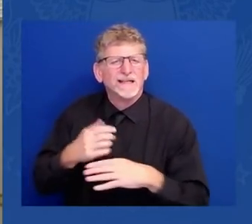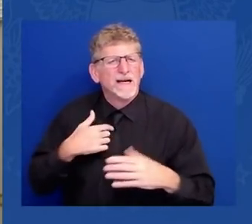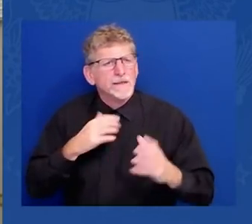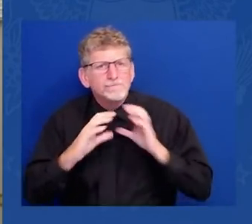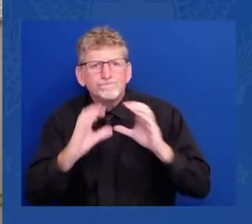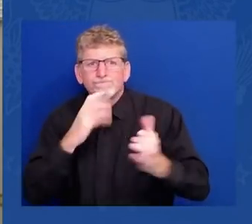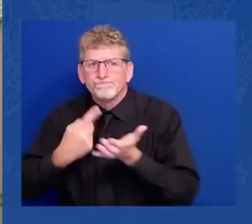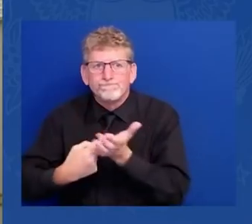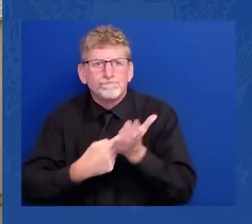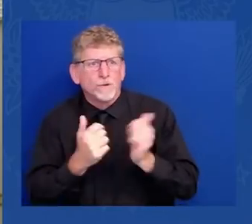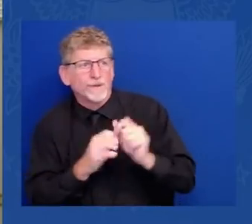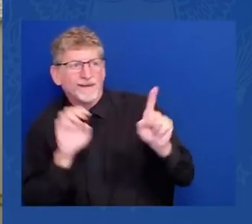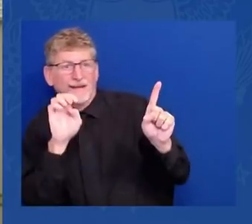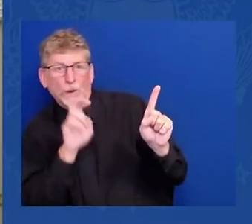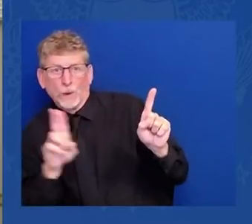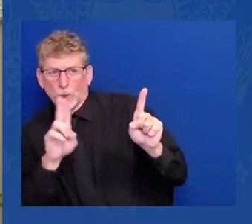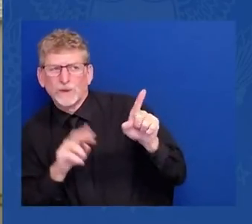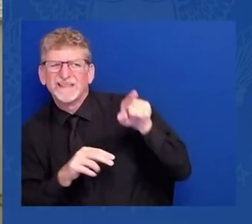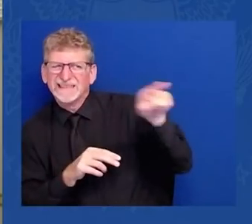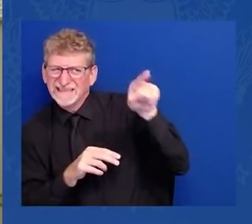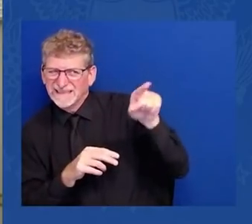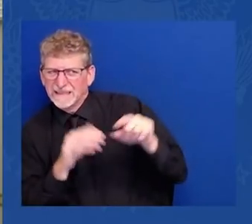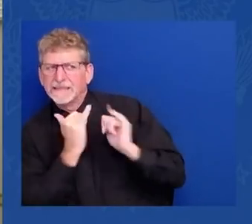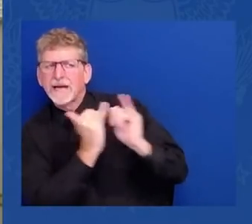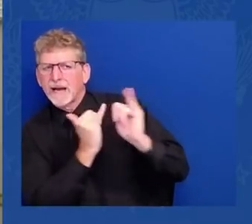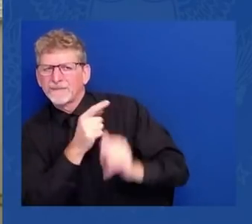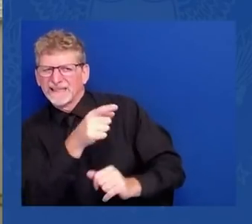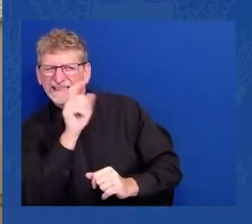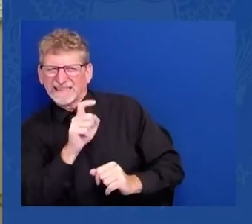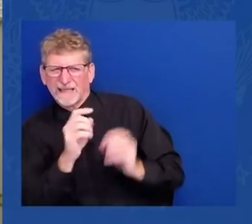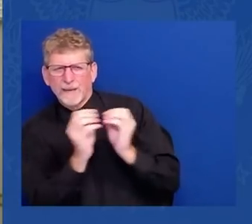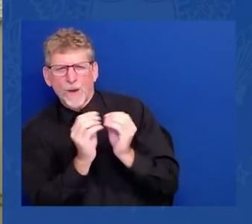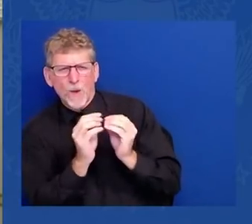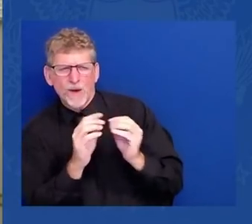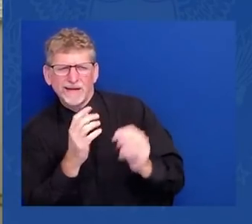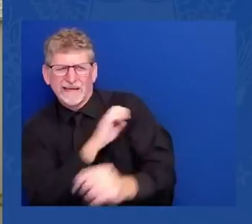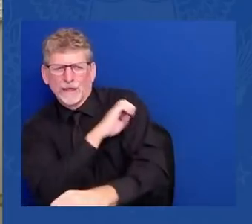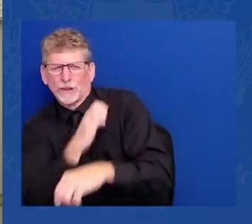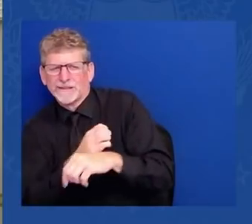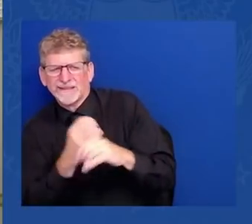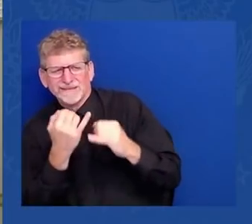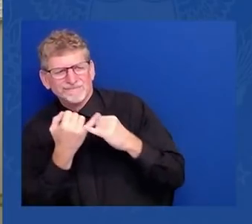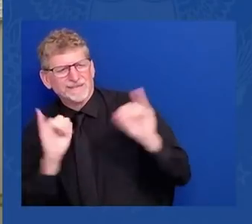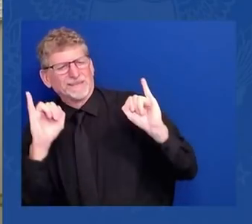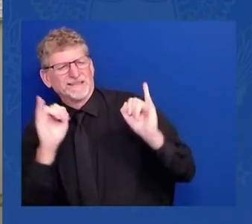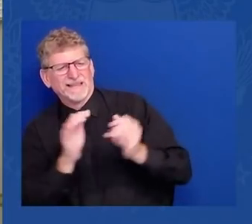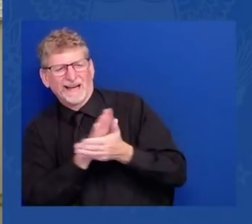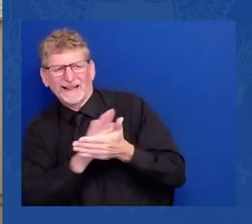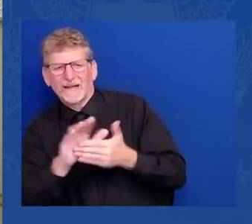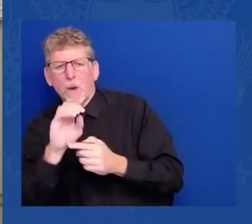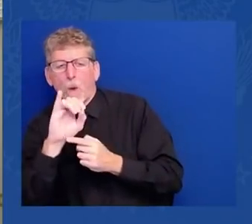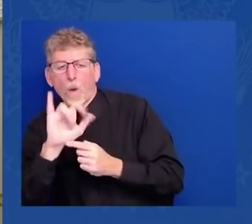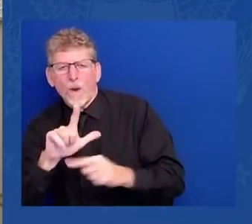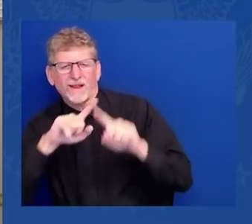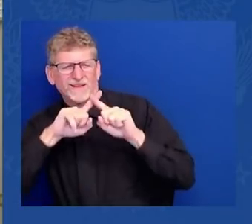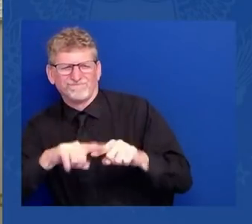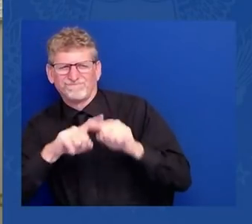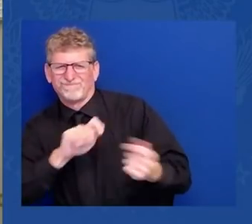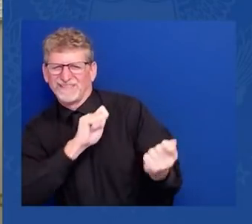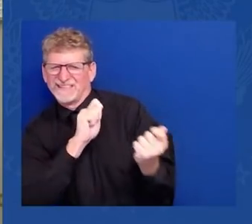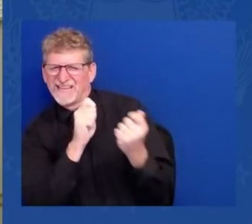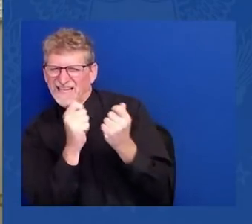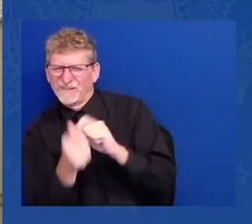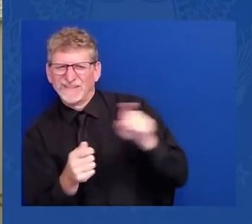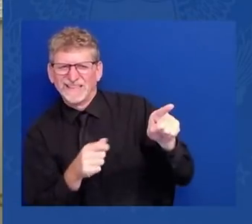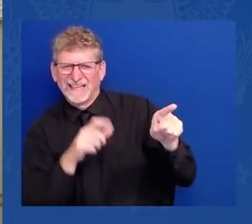accelerate the transition of clean energy. This is a perspective extended our European allies share and the future where